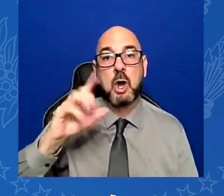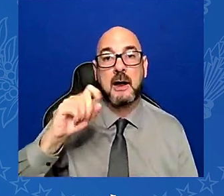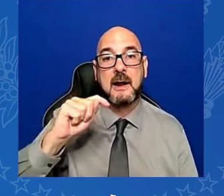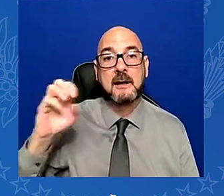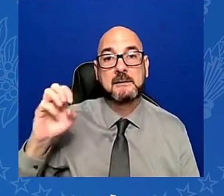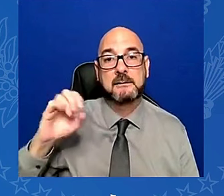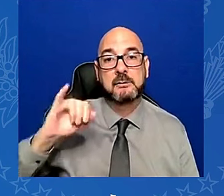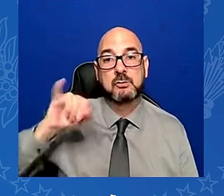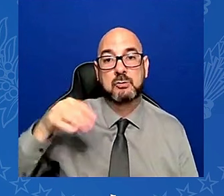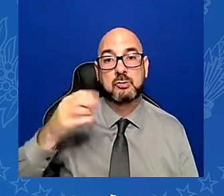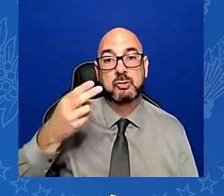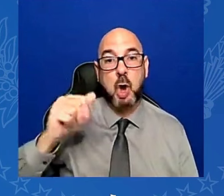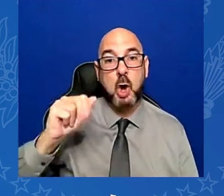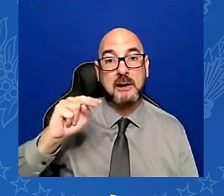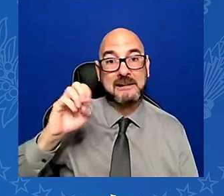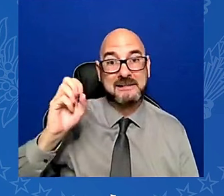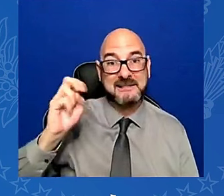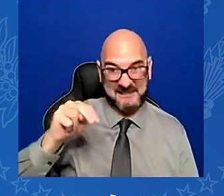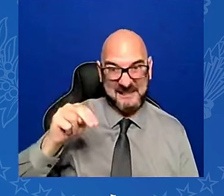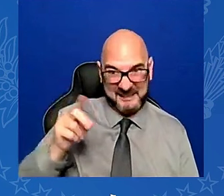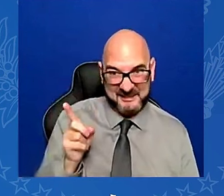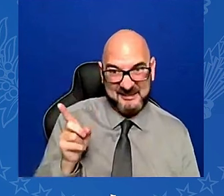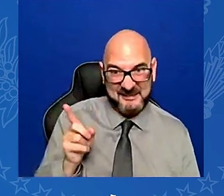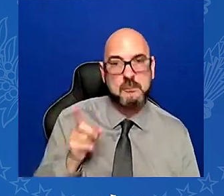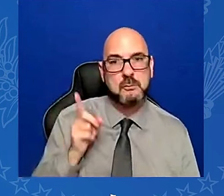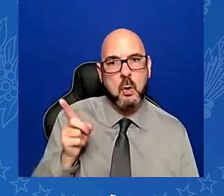Clearly, you're the funny one in the family.